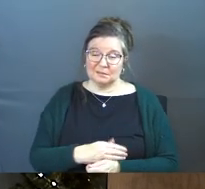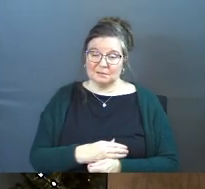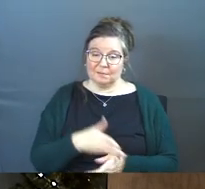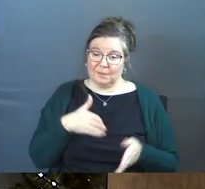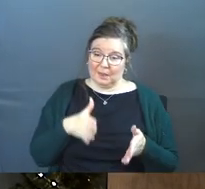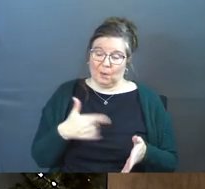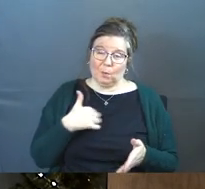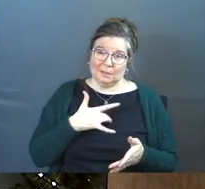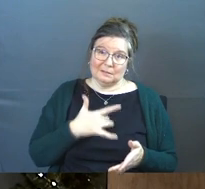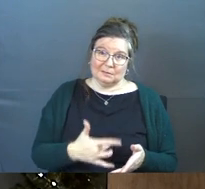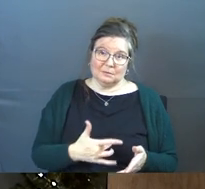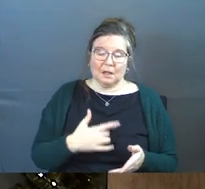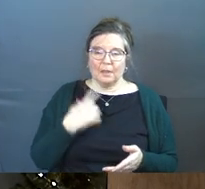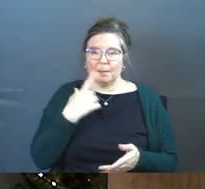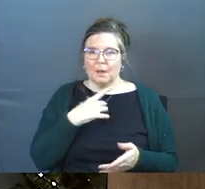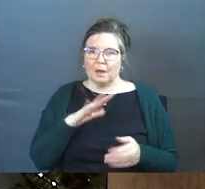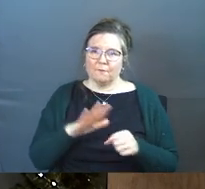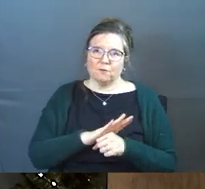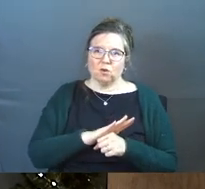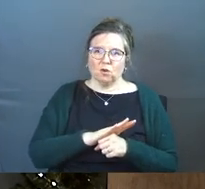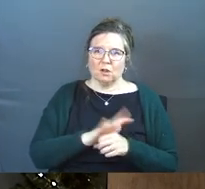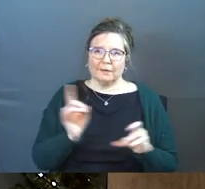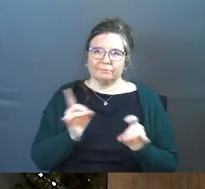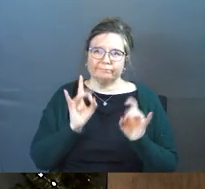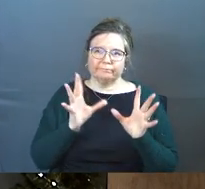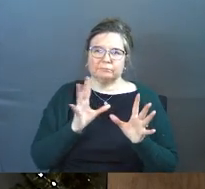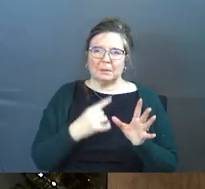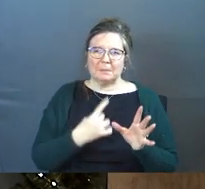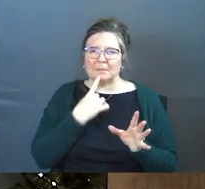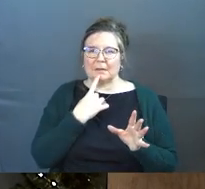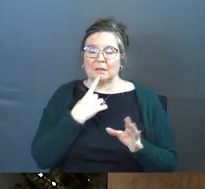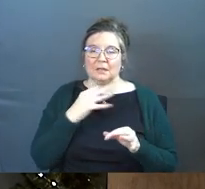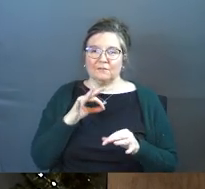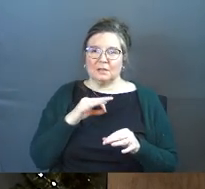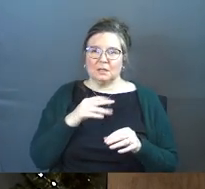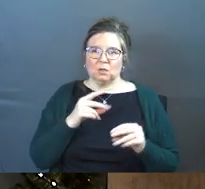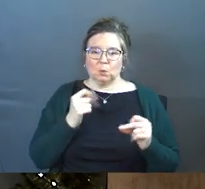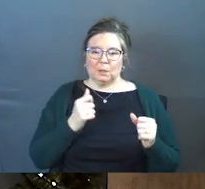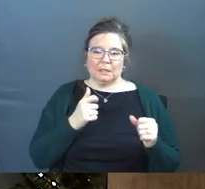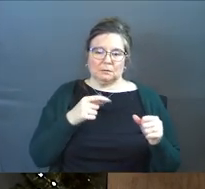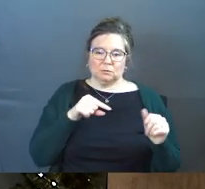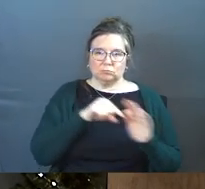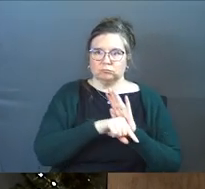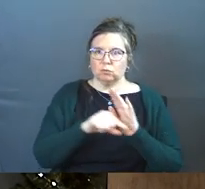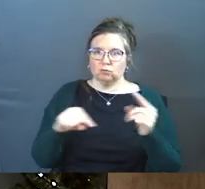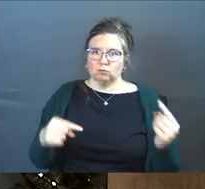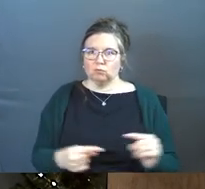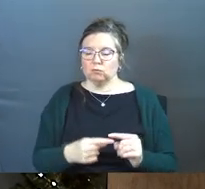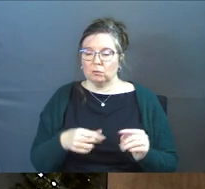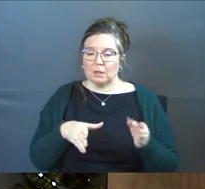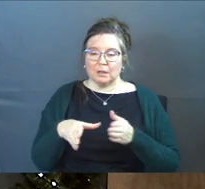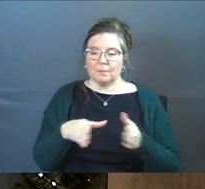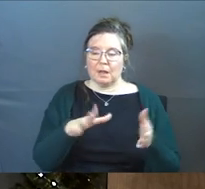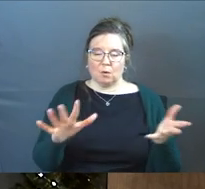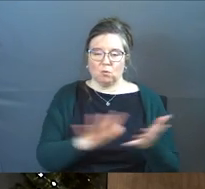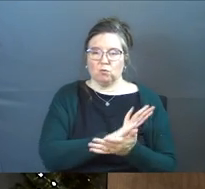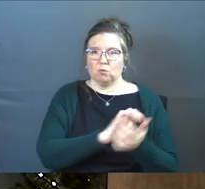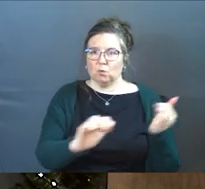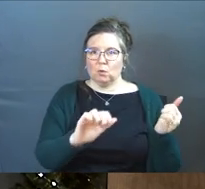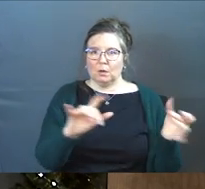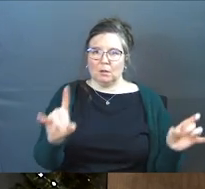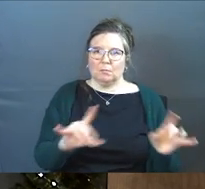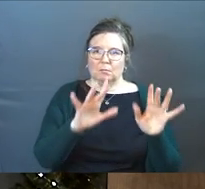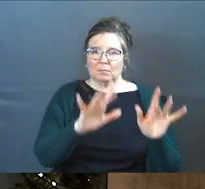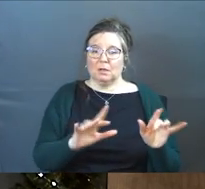It's the way that we are. Their mouth is full of curses and bitterness. Their feet are swift to shed blood. In their paths are ruin and misery.